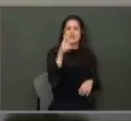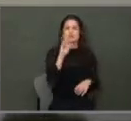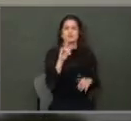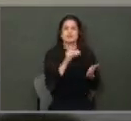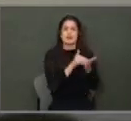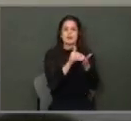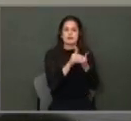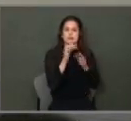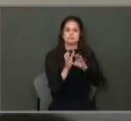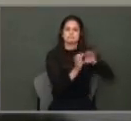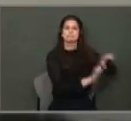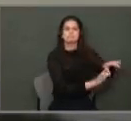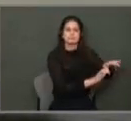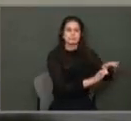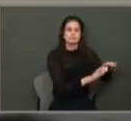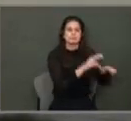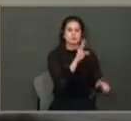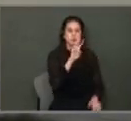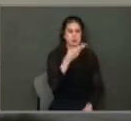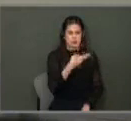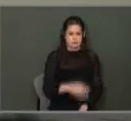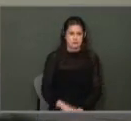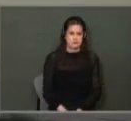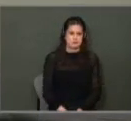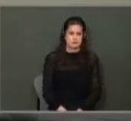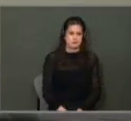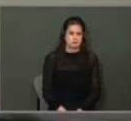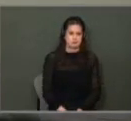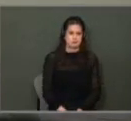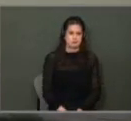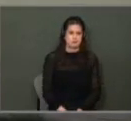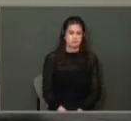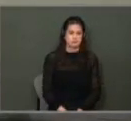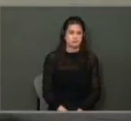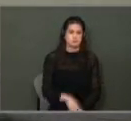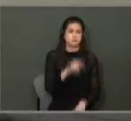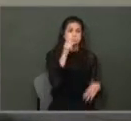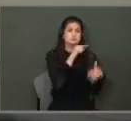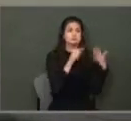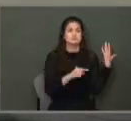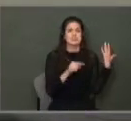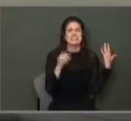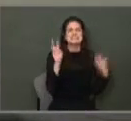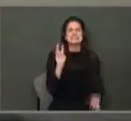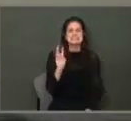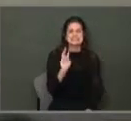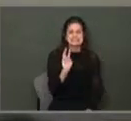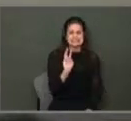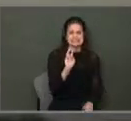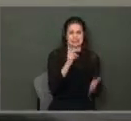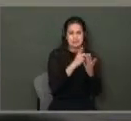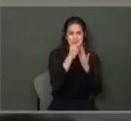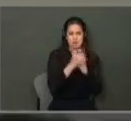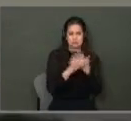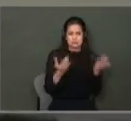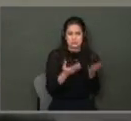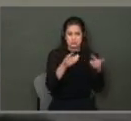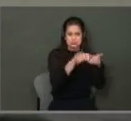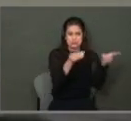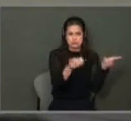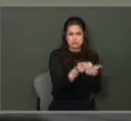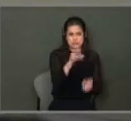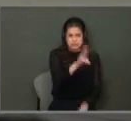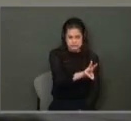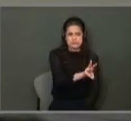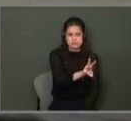proposed. Next slide. Next slide. These are six, only six of the projects in District 6 from that